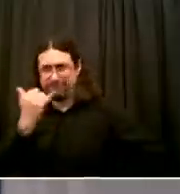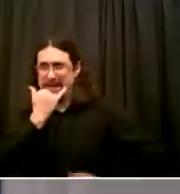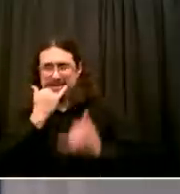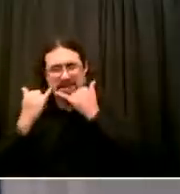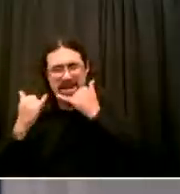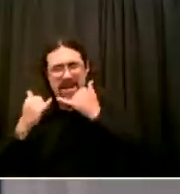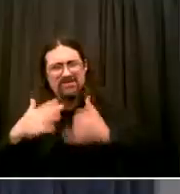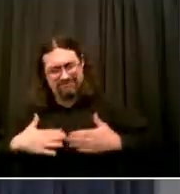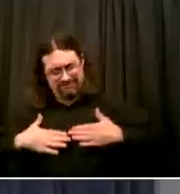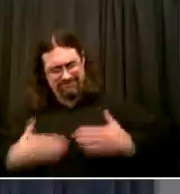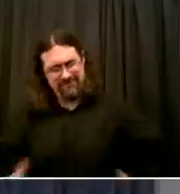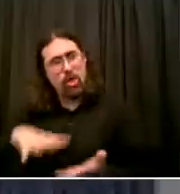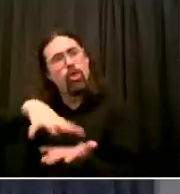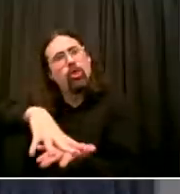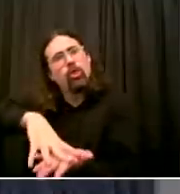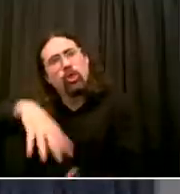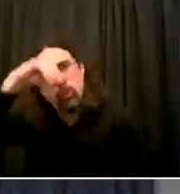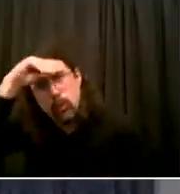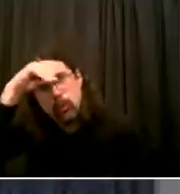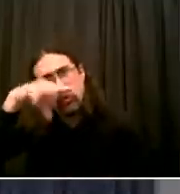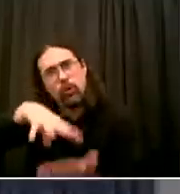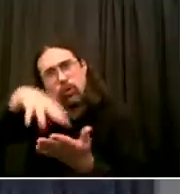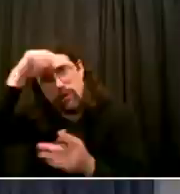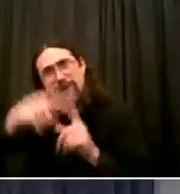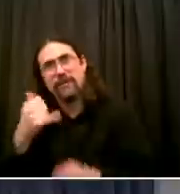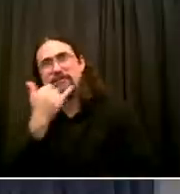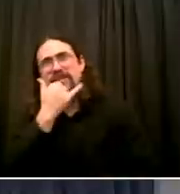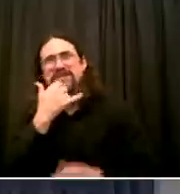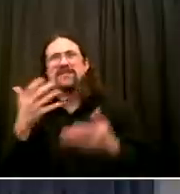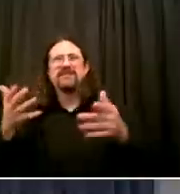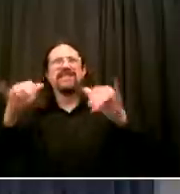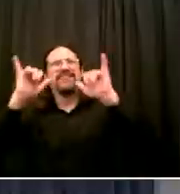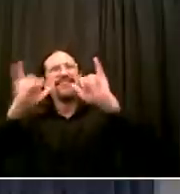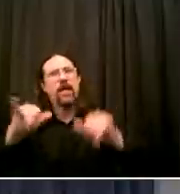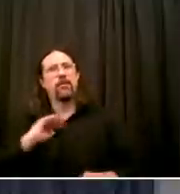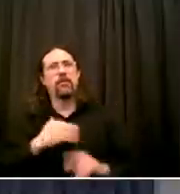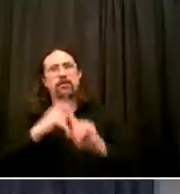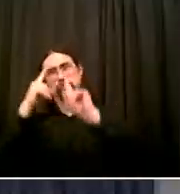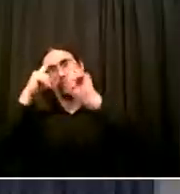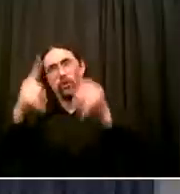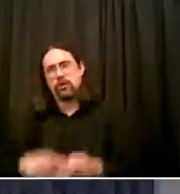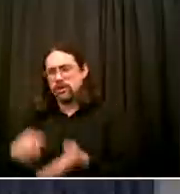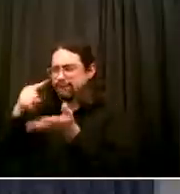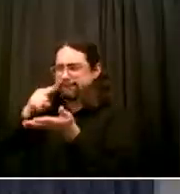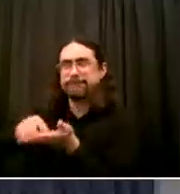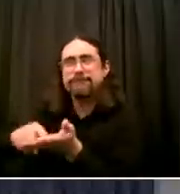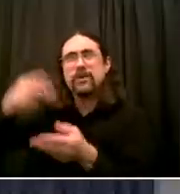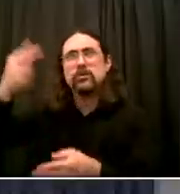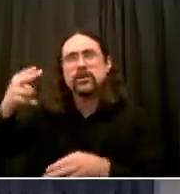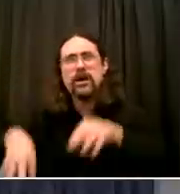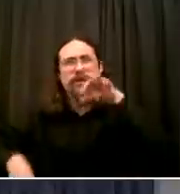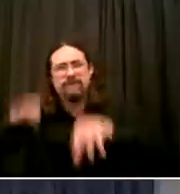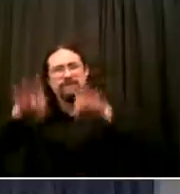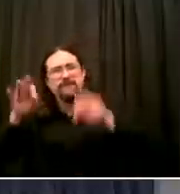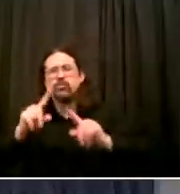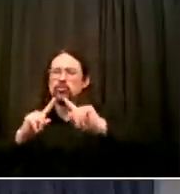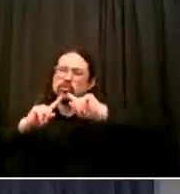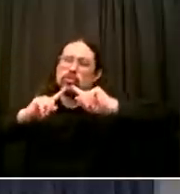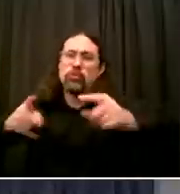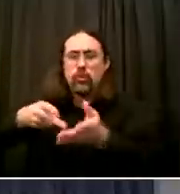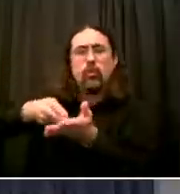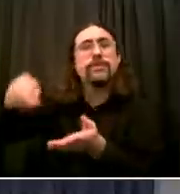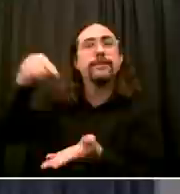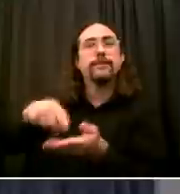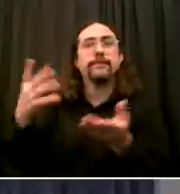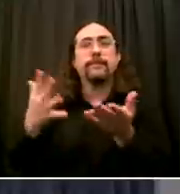You good? Okay. Henry, I think you have a follow-up? I appreciate the answer. Yes, I